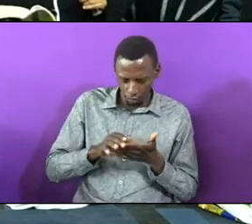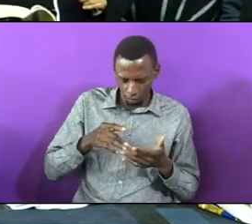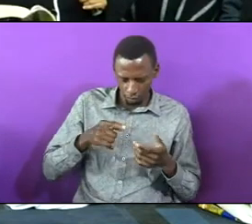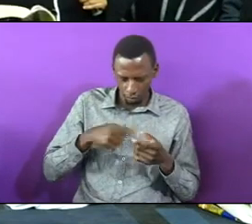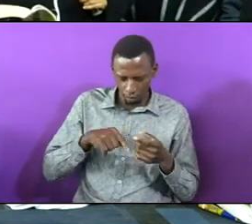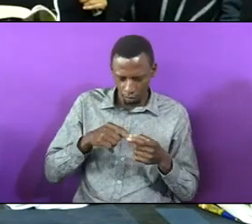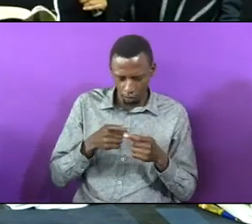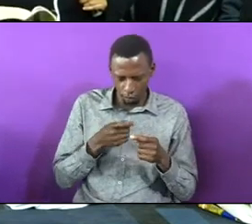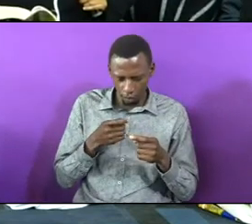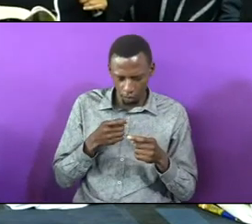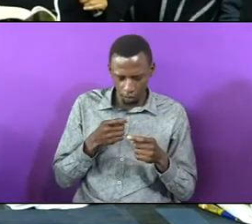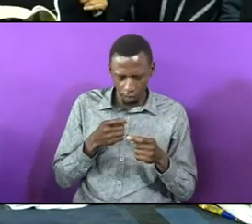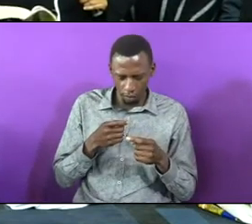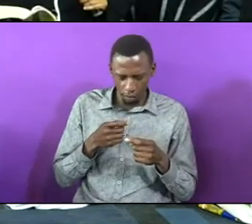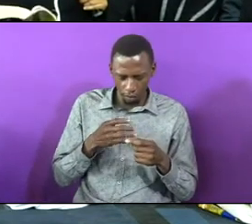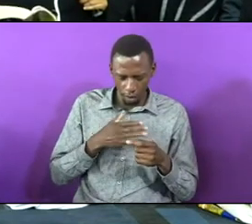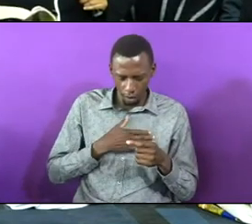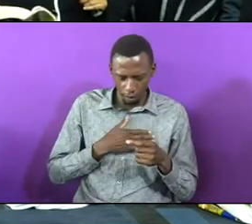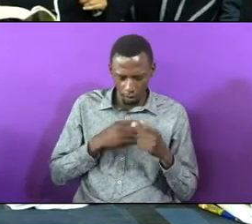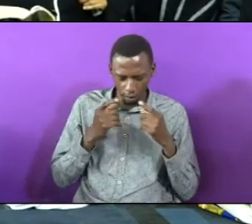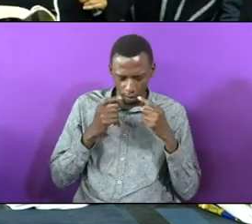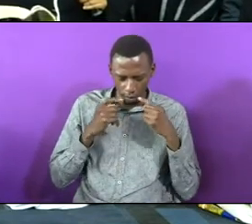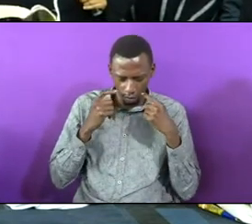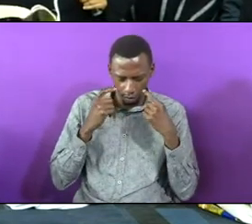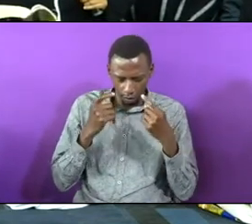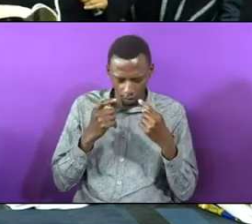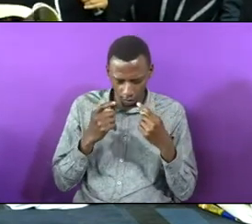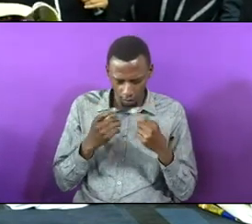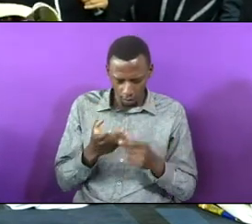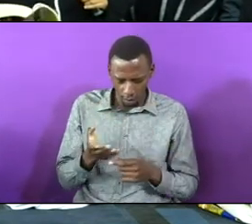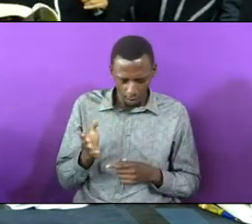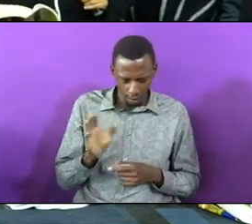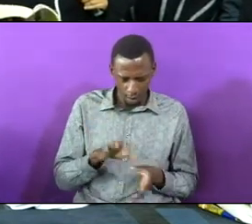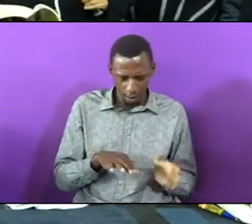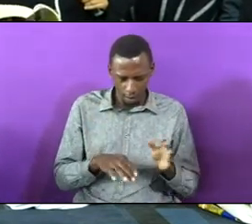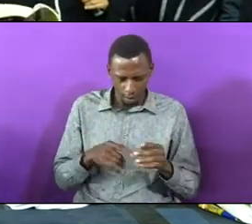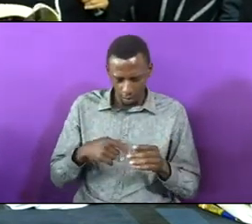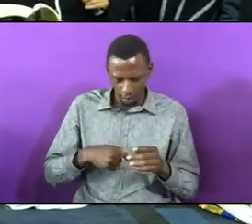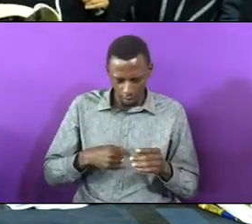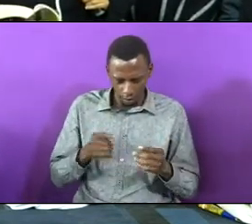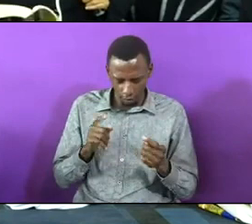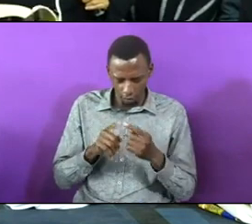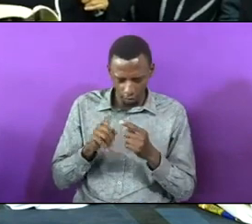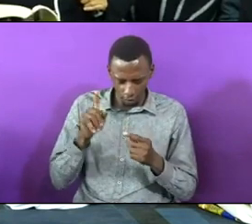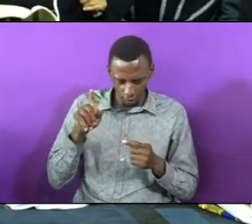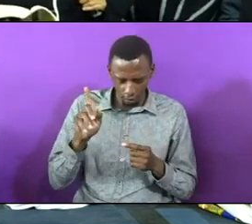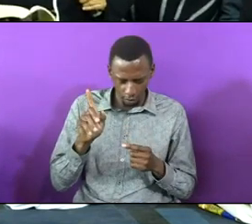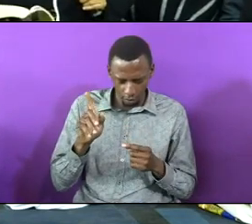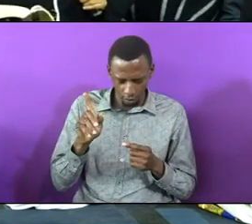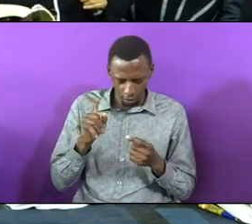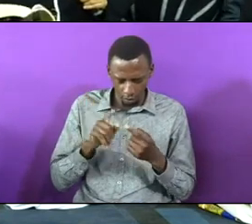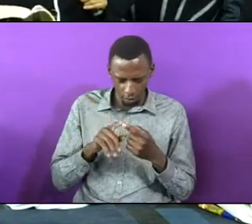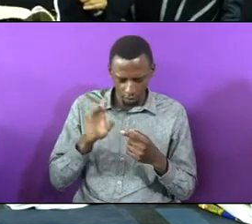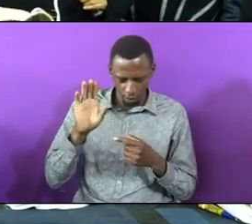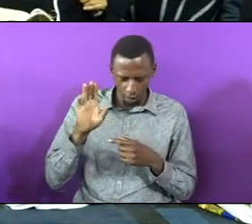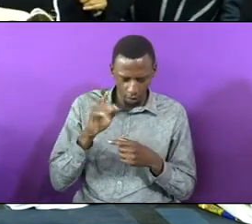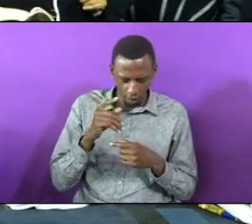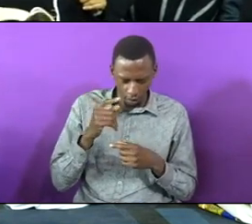transgression. Restore us, dear Lord, unto yourself and into your assignment.